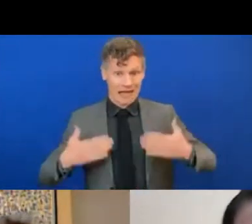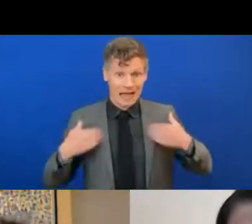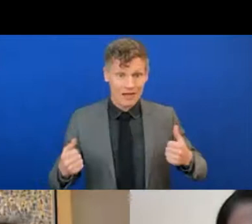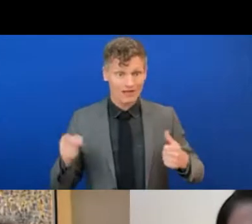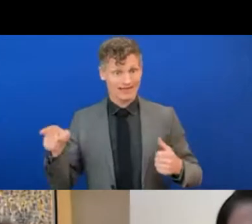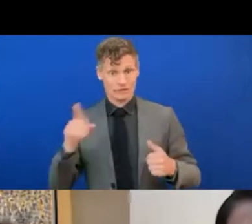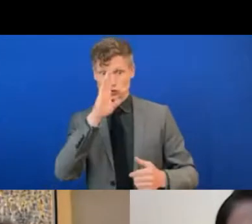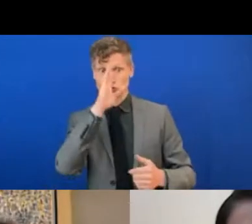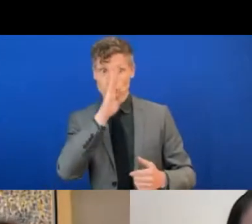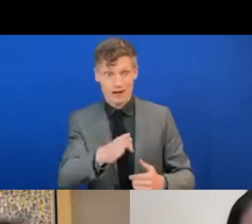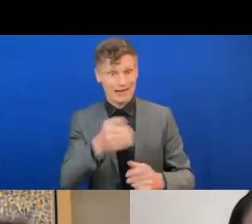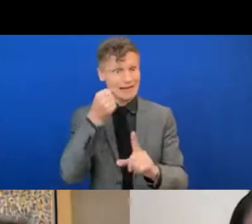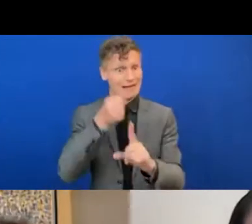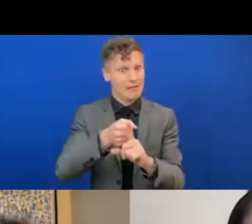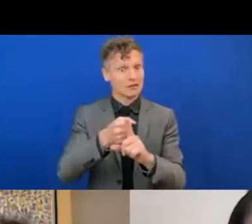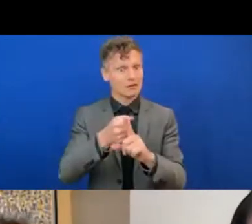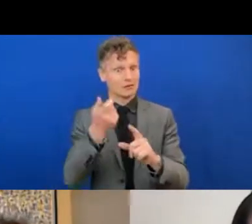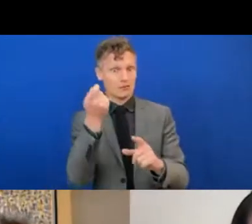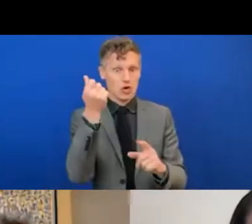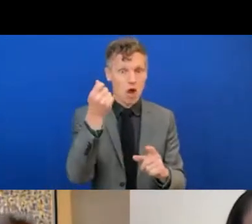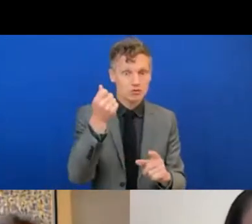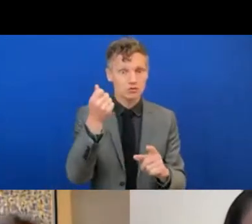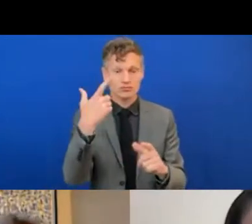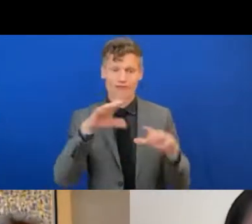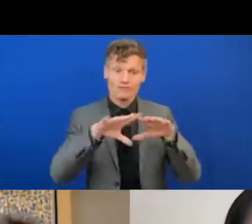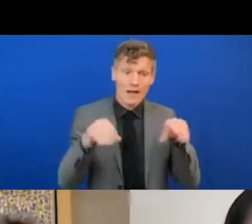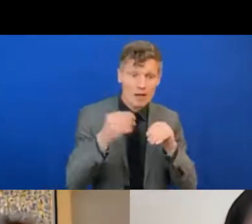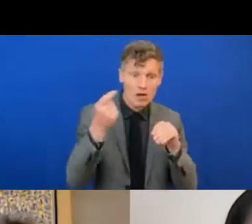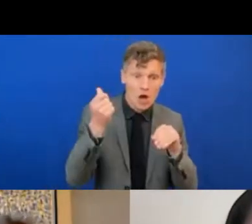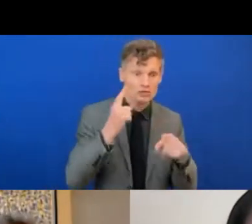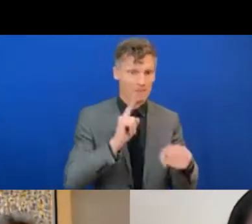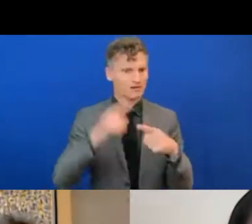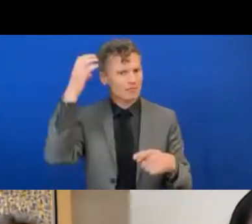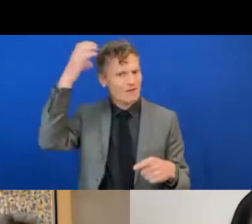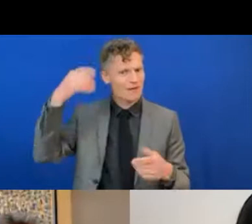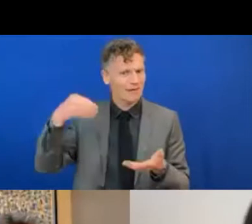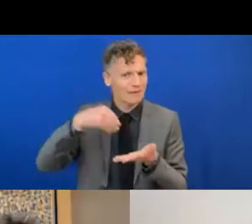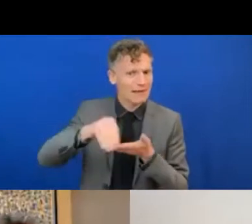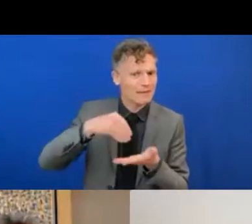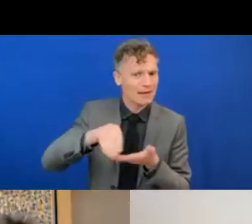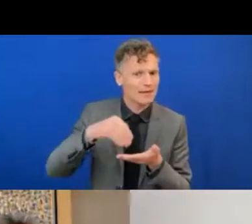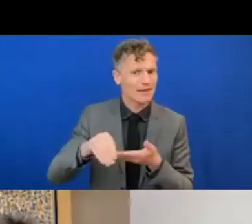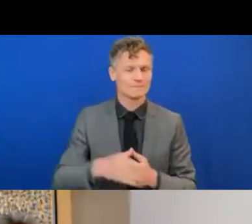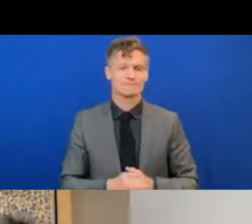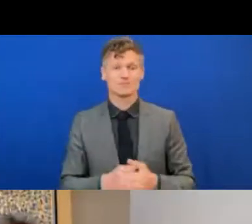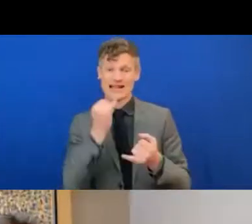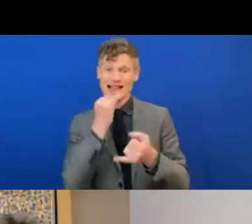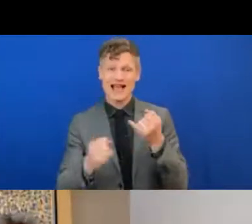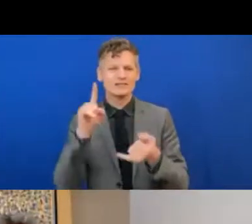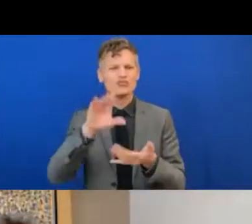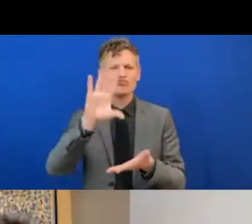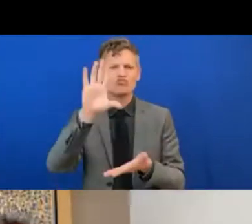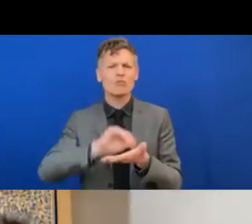for the families. Finally, I read in the ITU report on aging, and Michael also talked about the silver